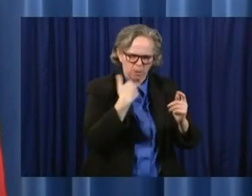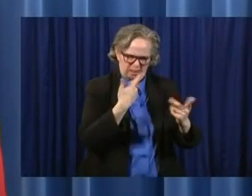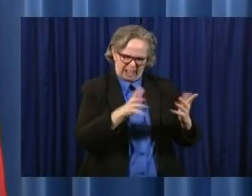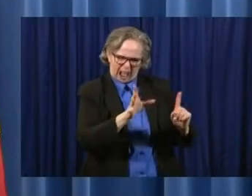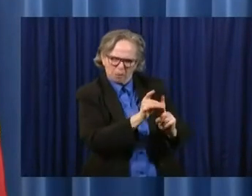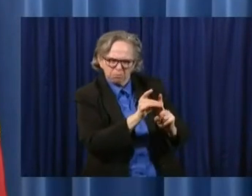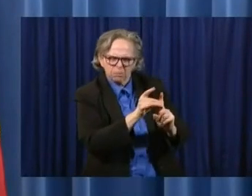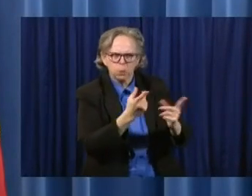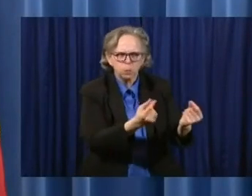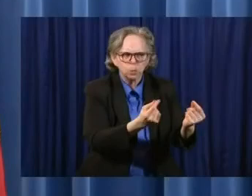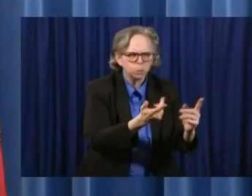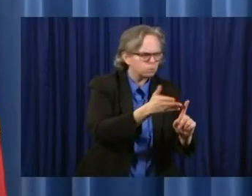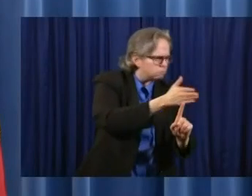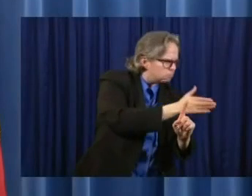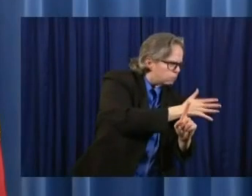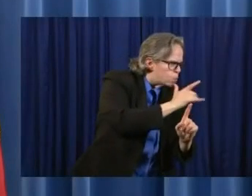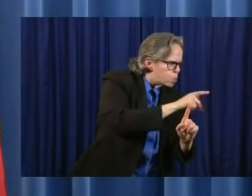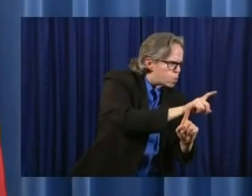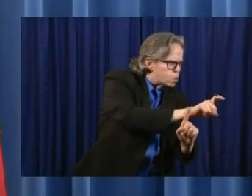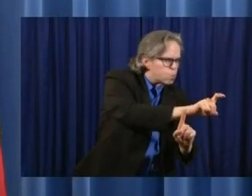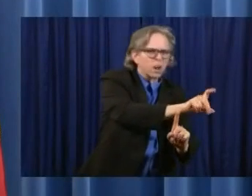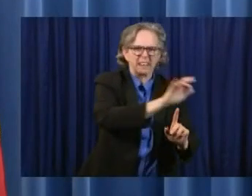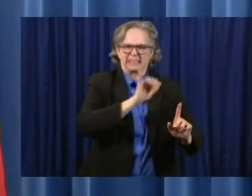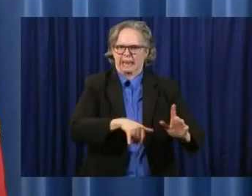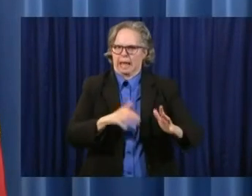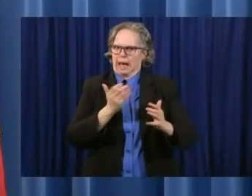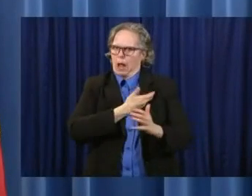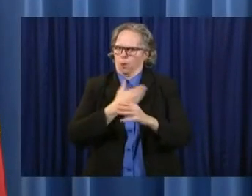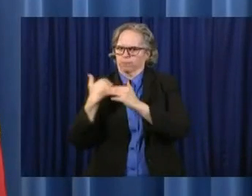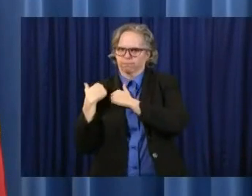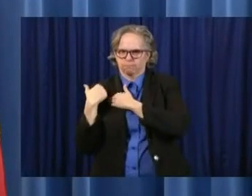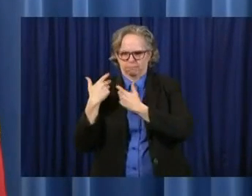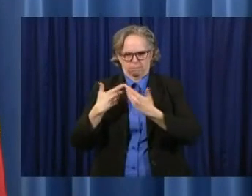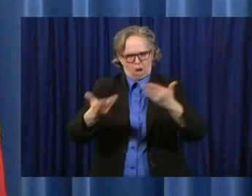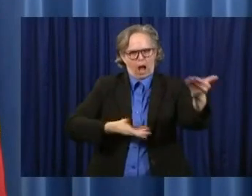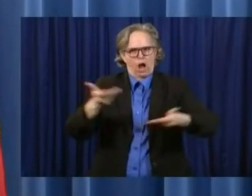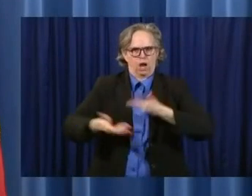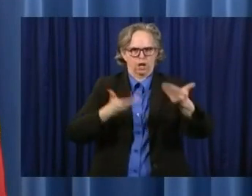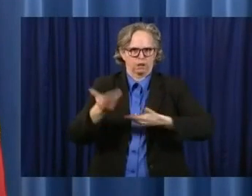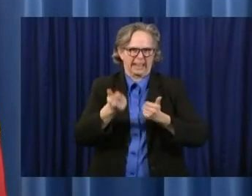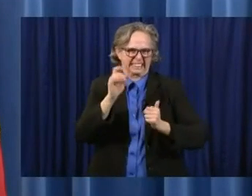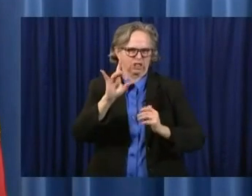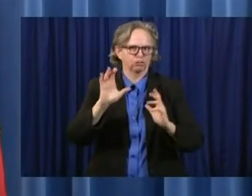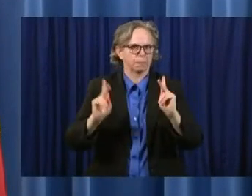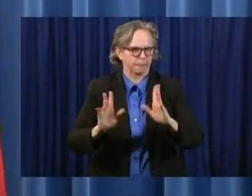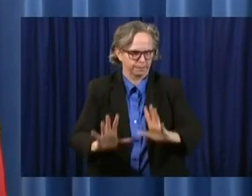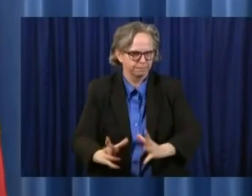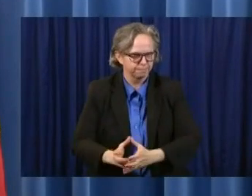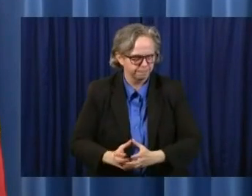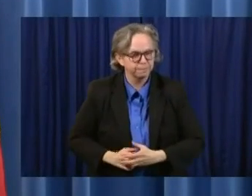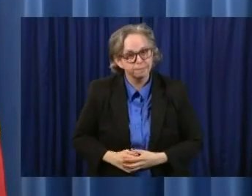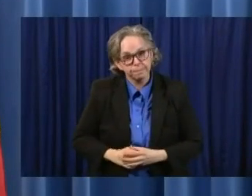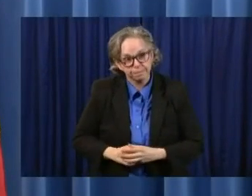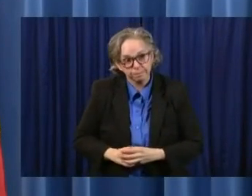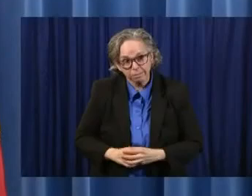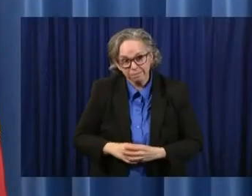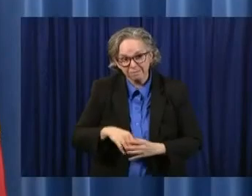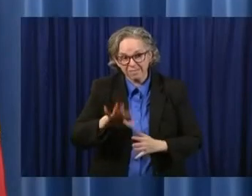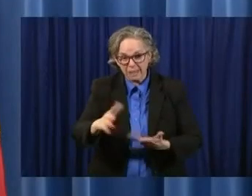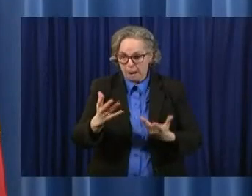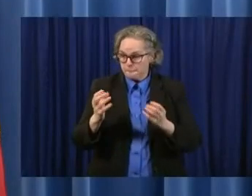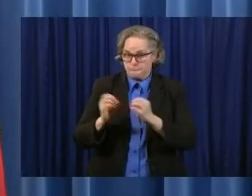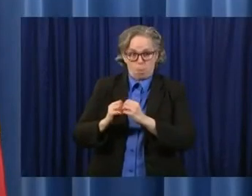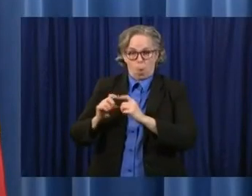contact with the person who's been infected. Increased testing capacity does not replace infection control and prevention.